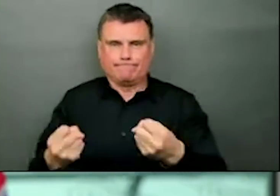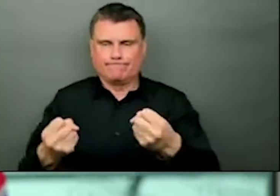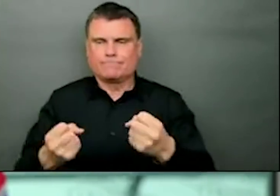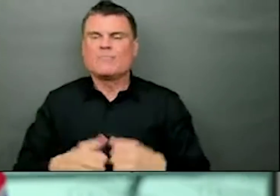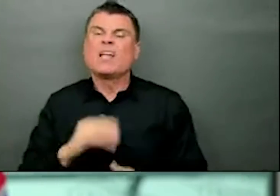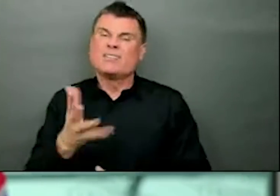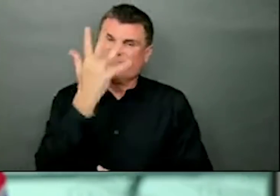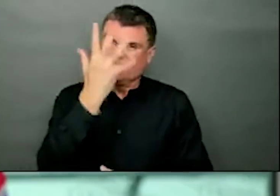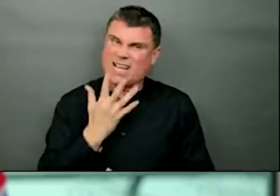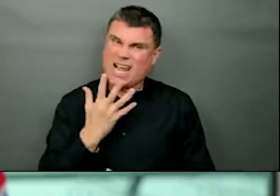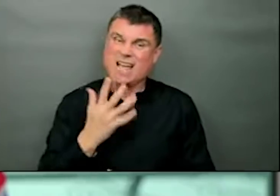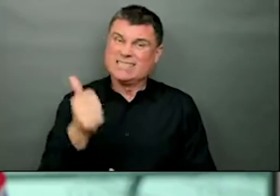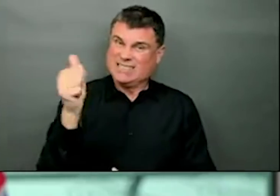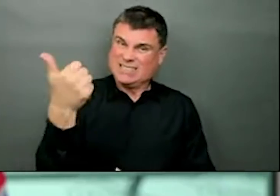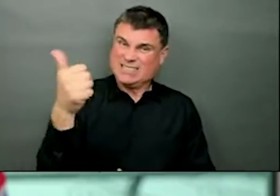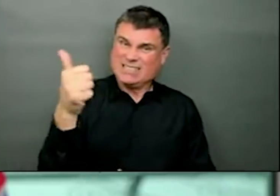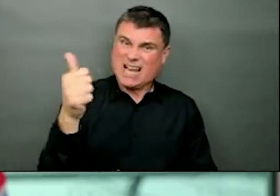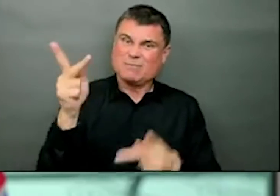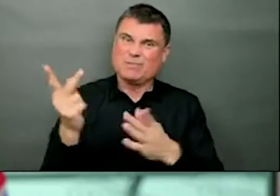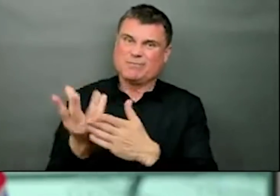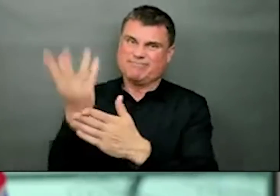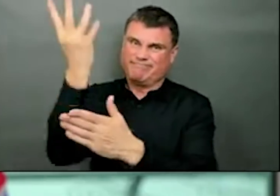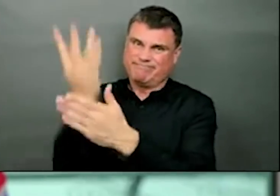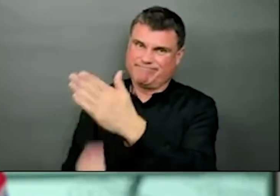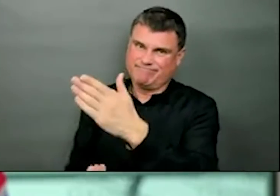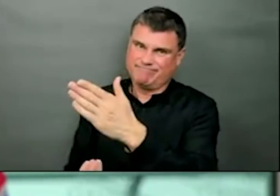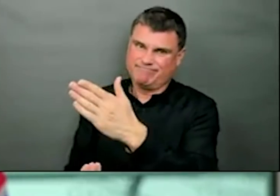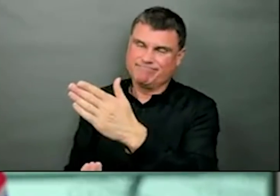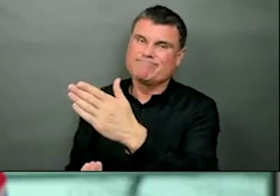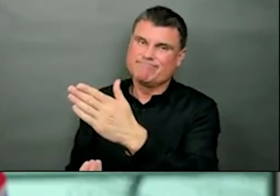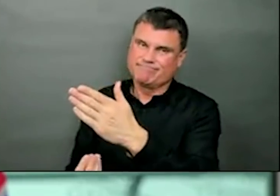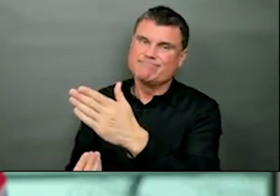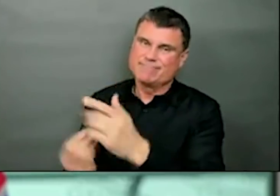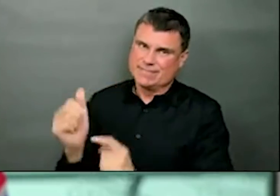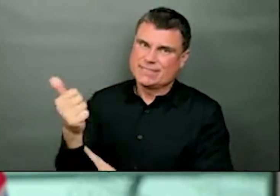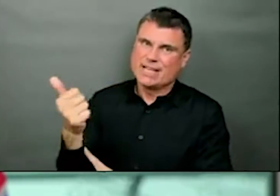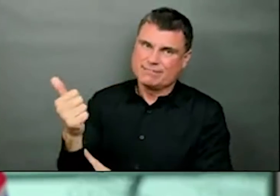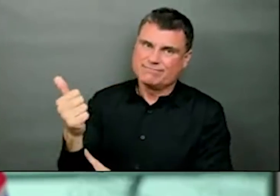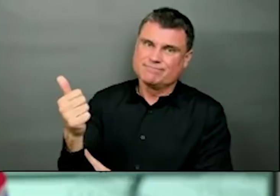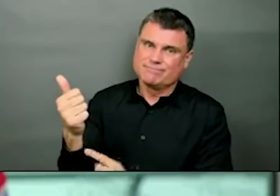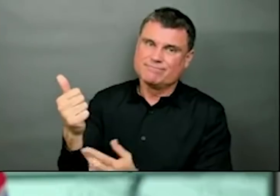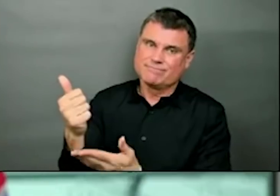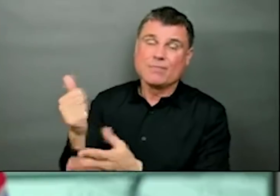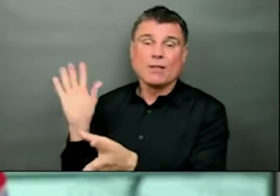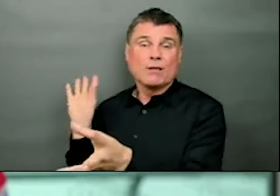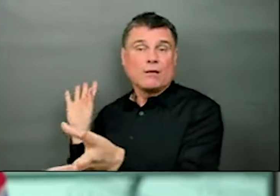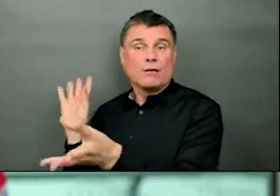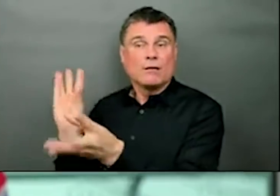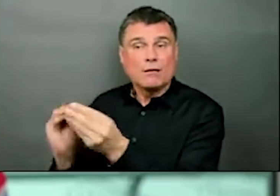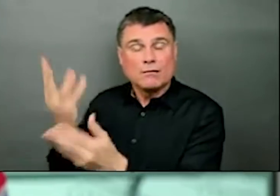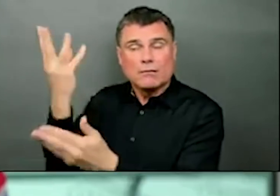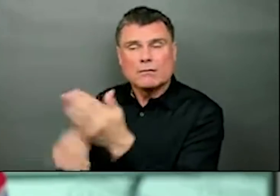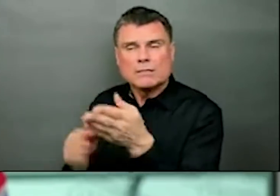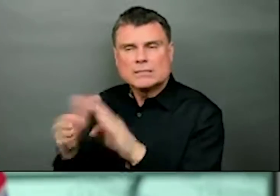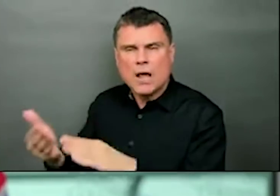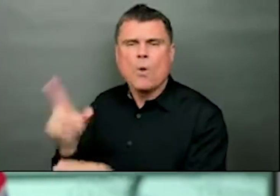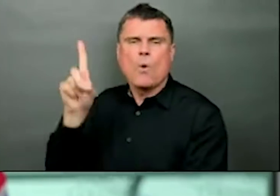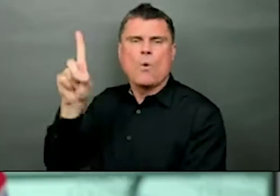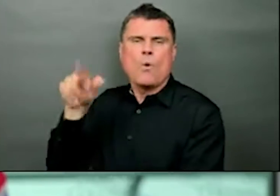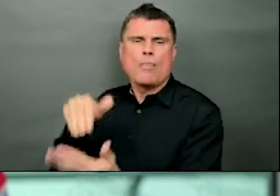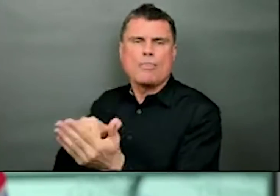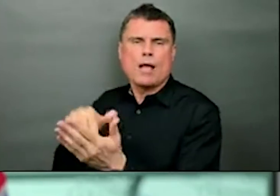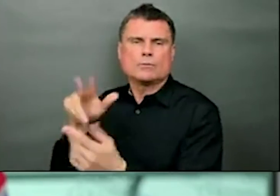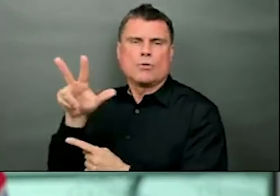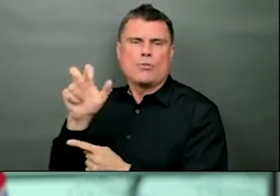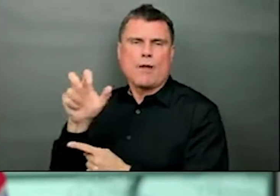have had 10 new deaths related to COVID-19, bringing the total number of people who have died from COVID-19 in